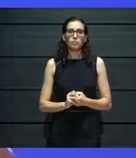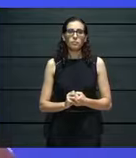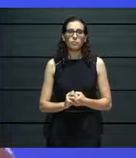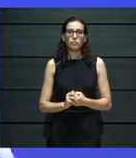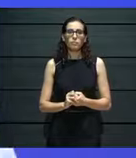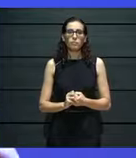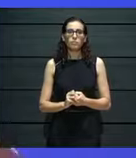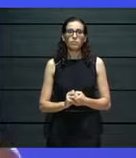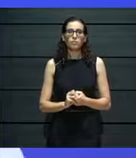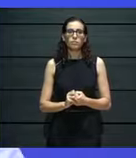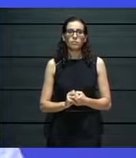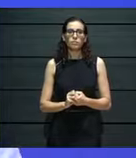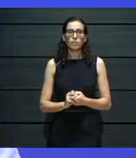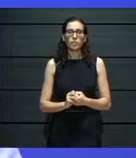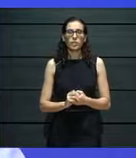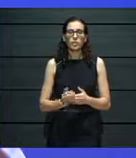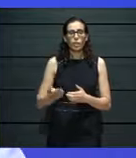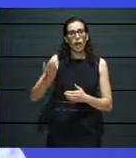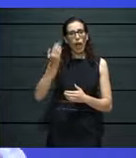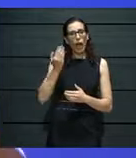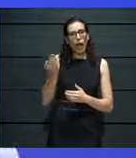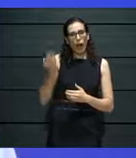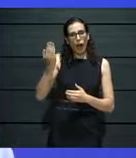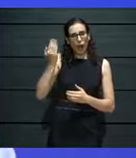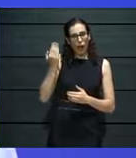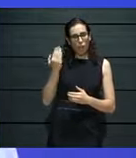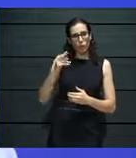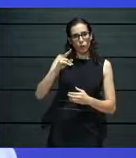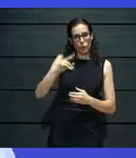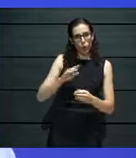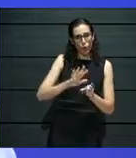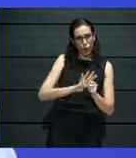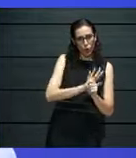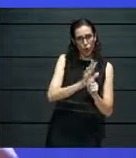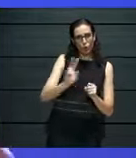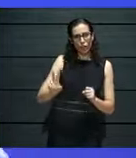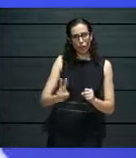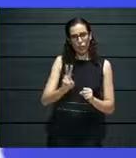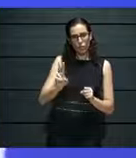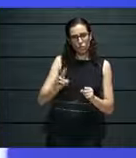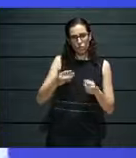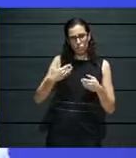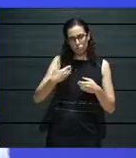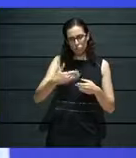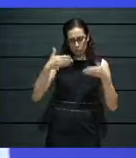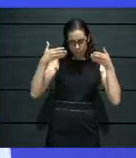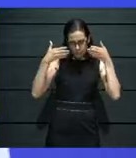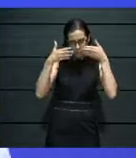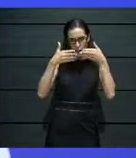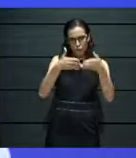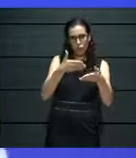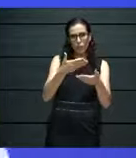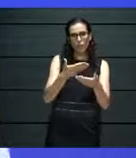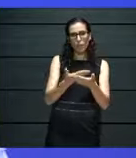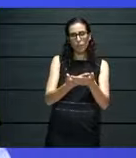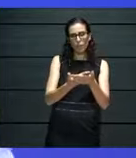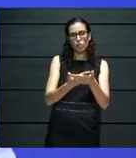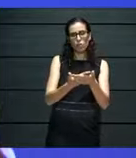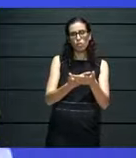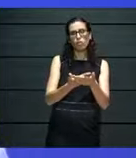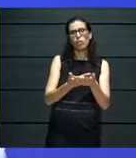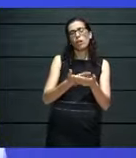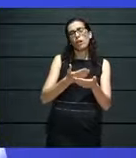So, even in pre-COVID times, we have always invested in actively pursuing projects that foster capacity